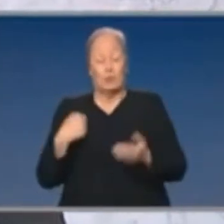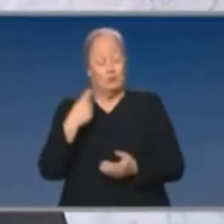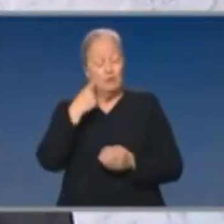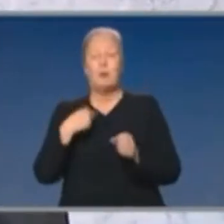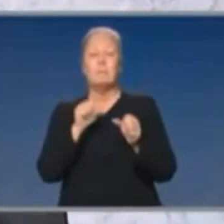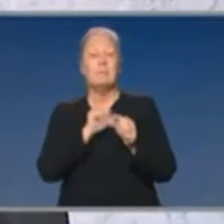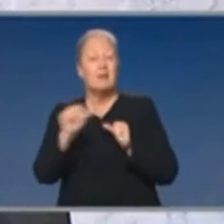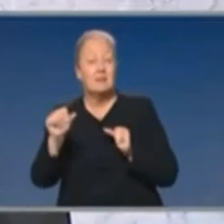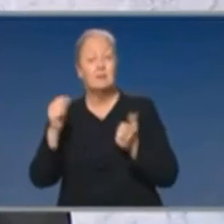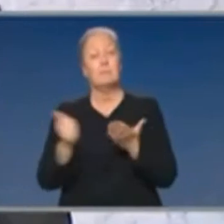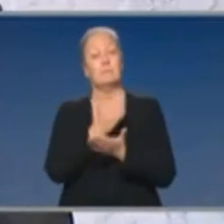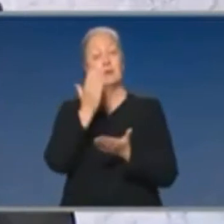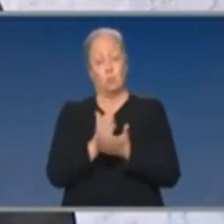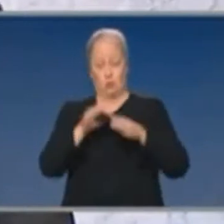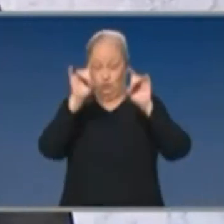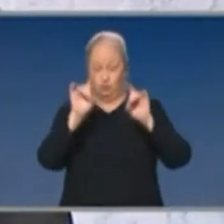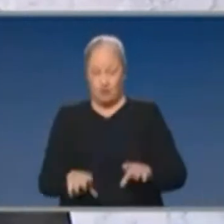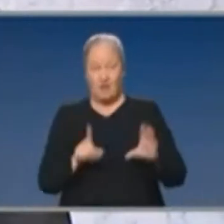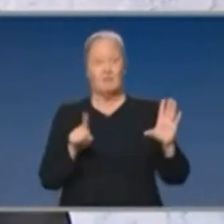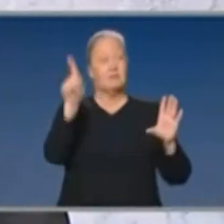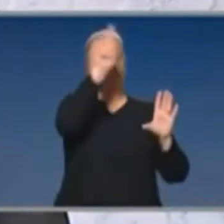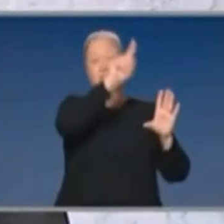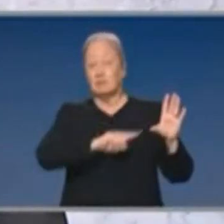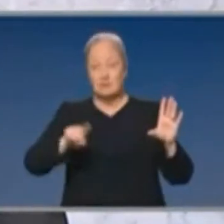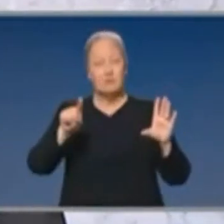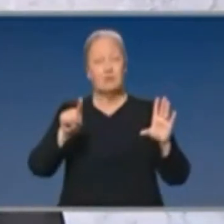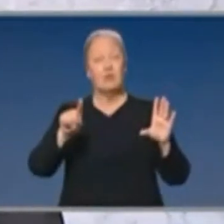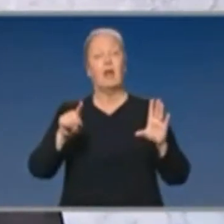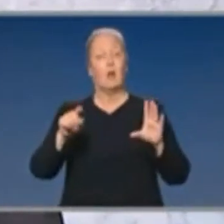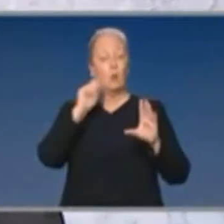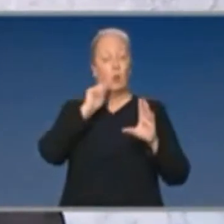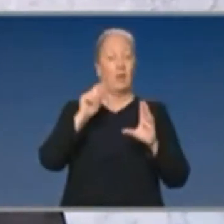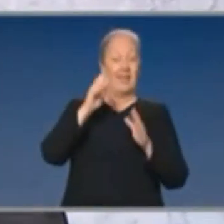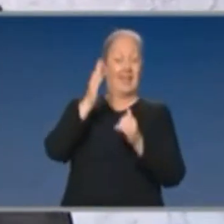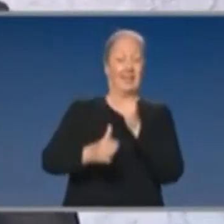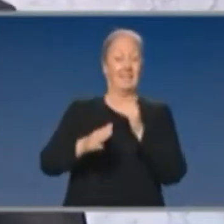can to see that Australia is open by the end of this year.